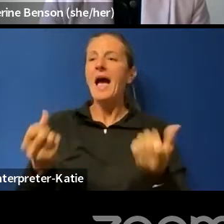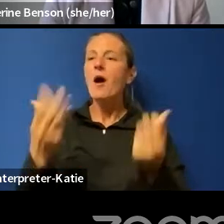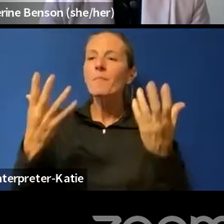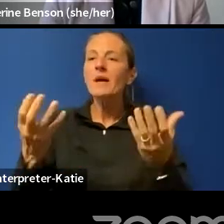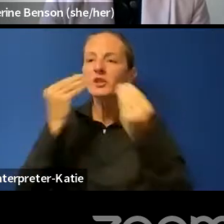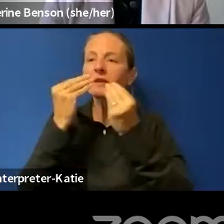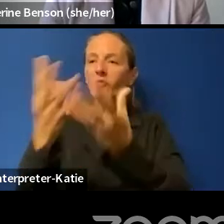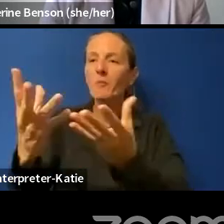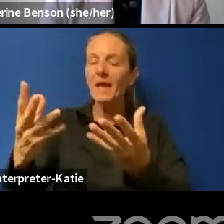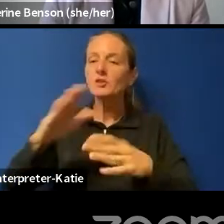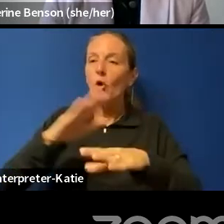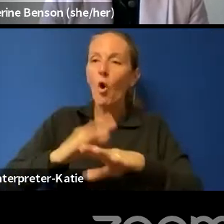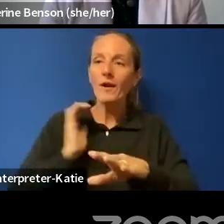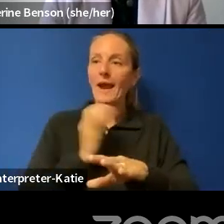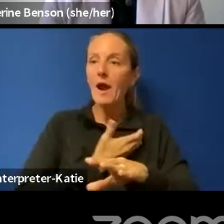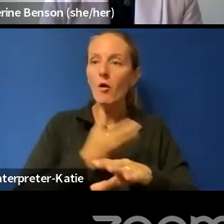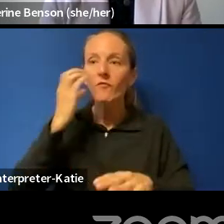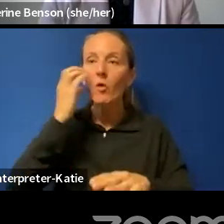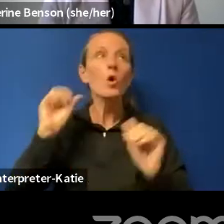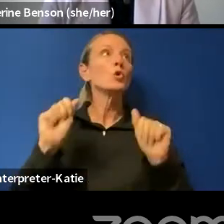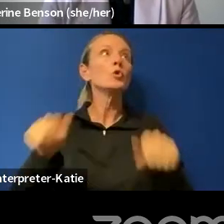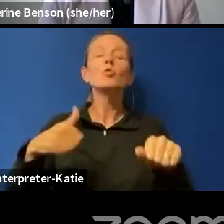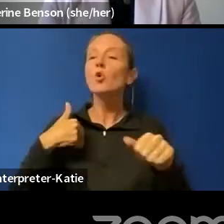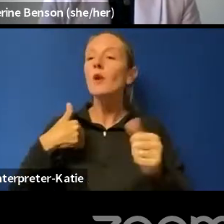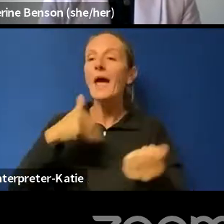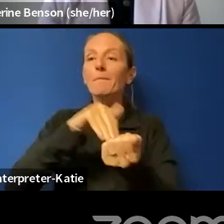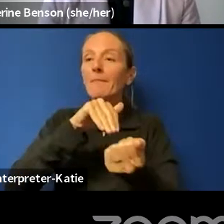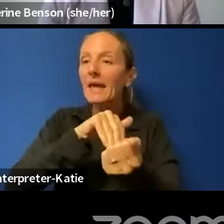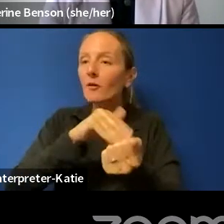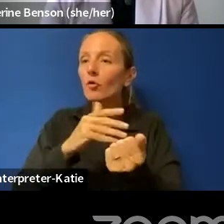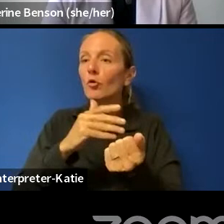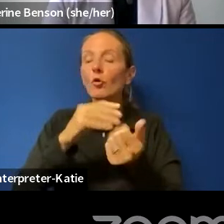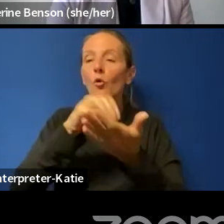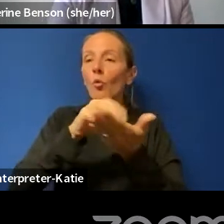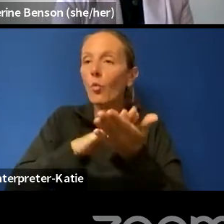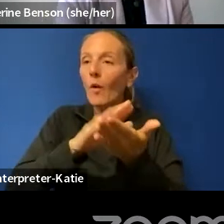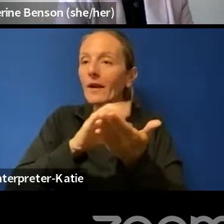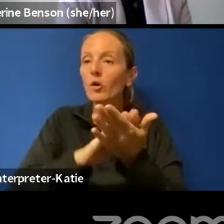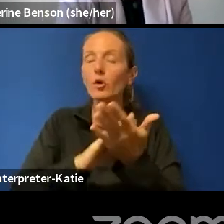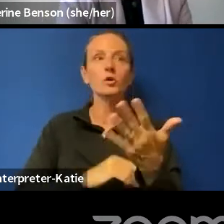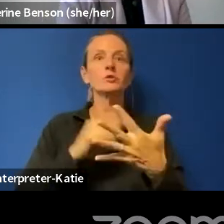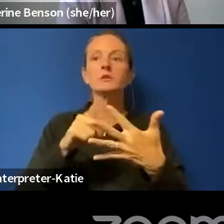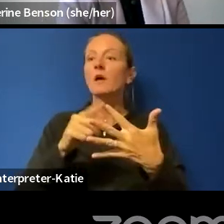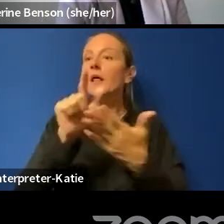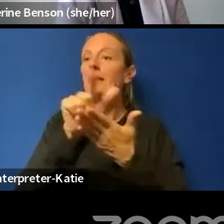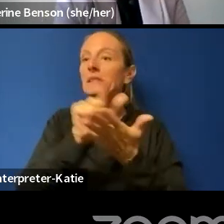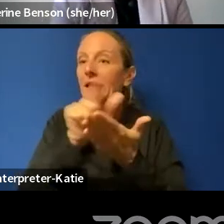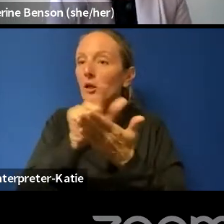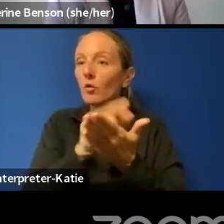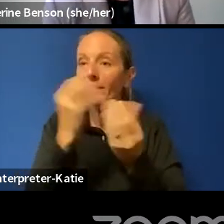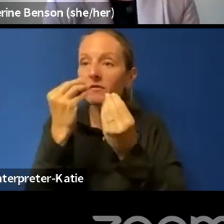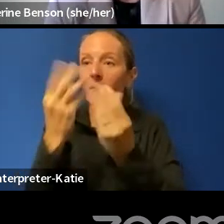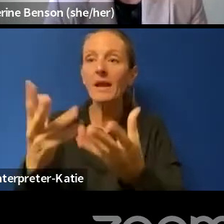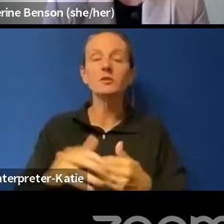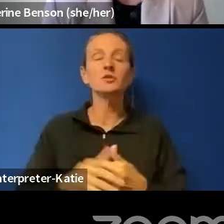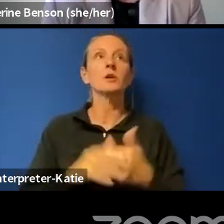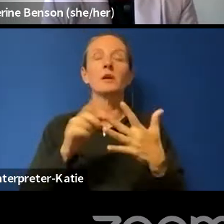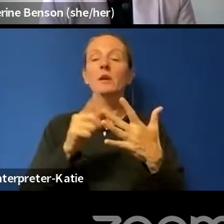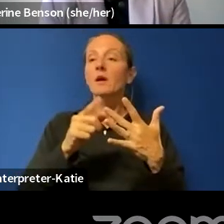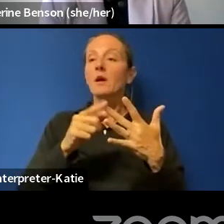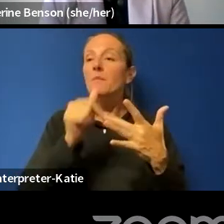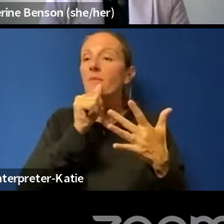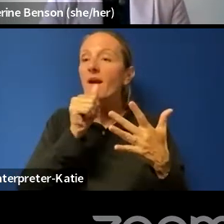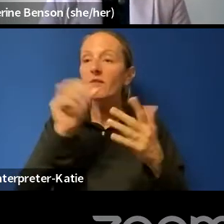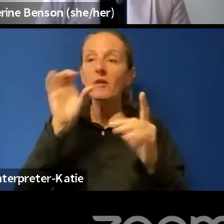We can have our medical records. We can have our information. We can have very personal photos and videos.